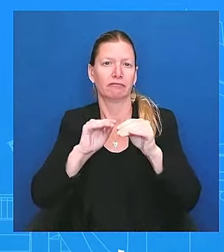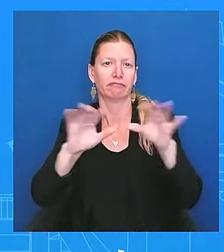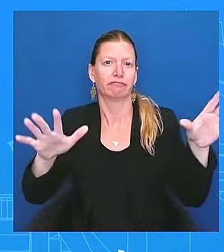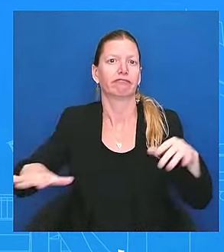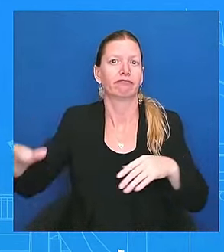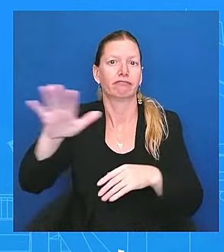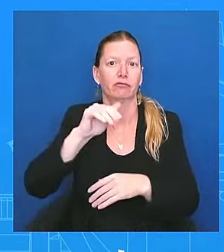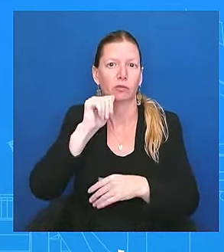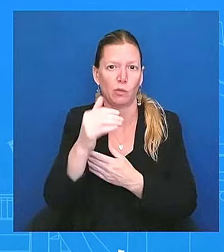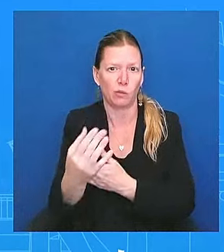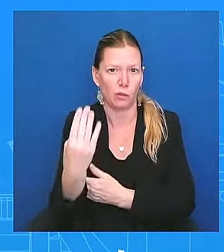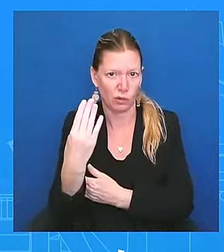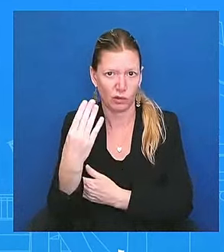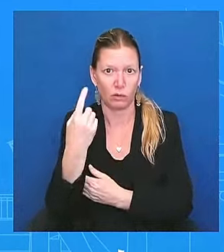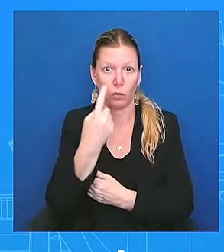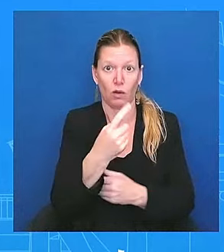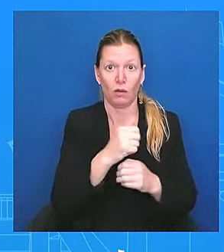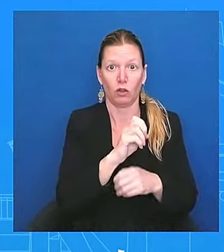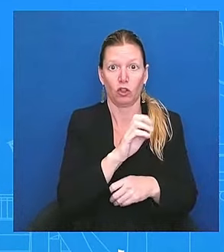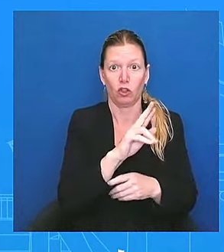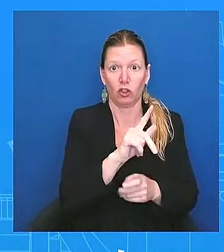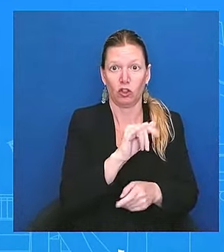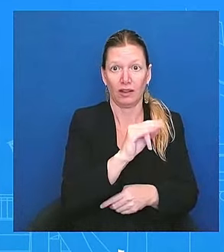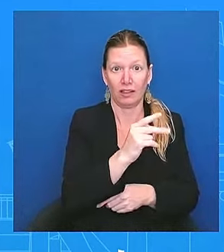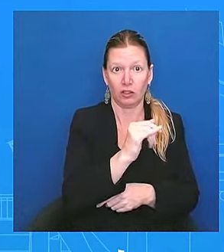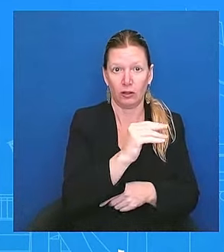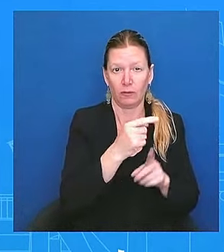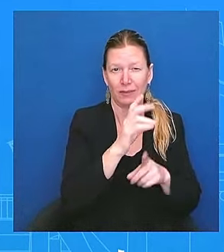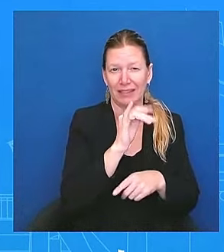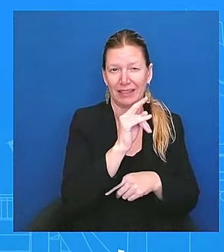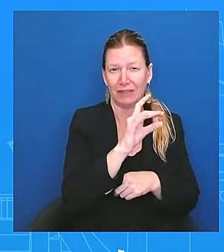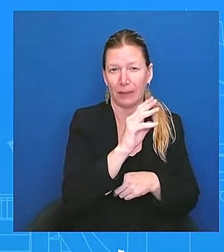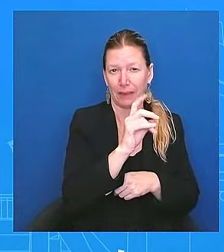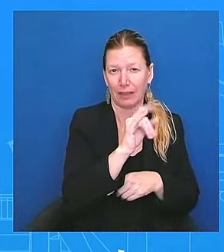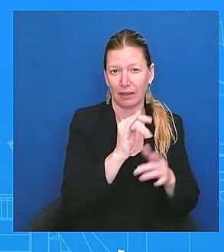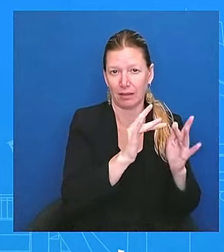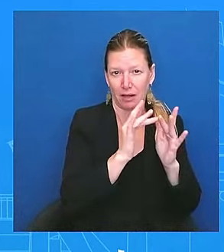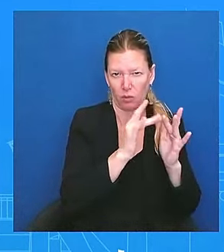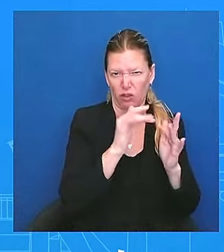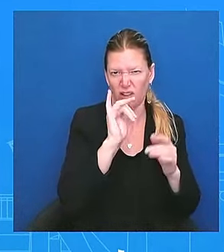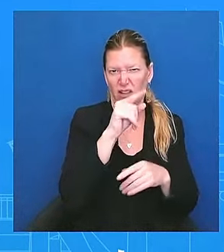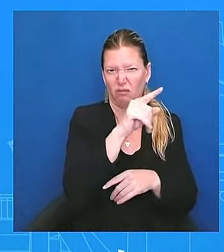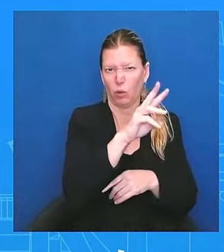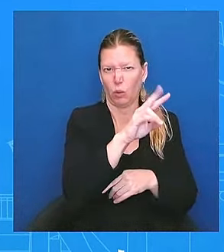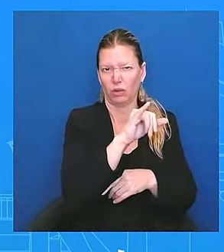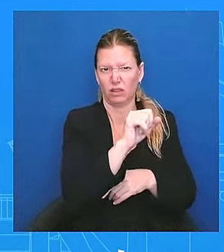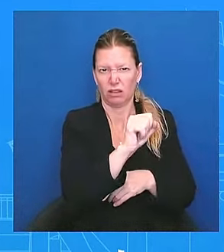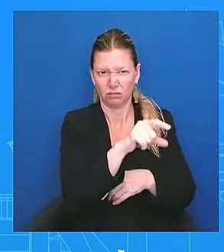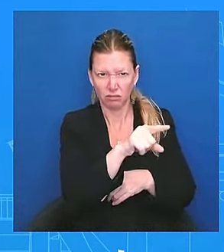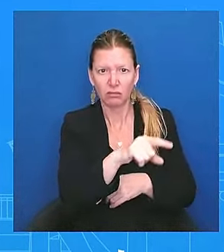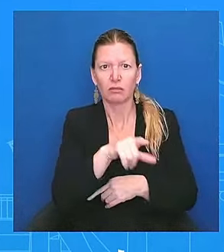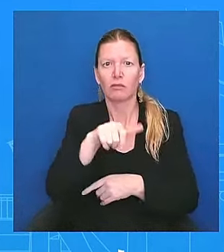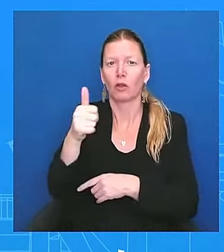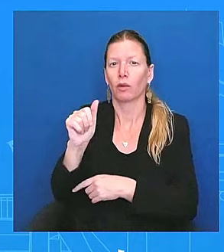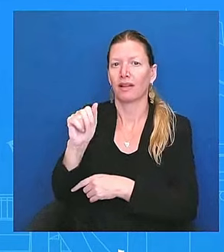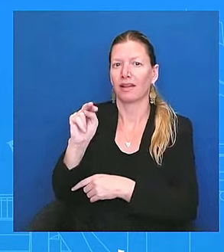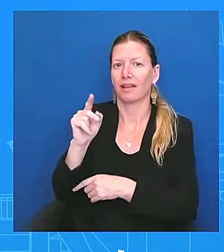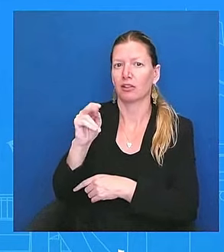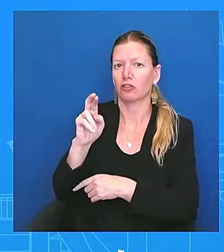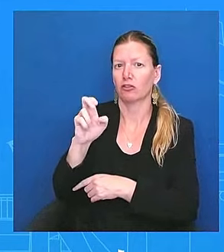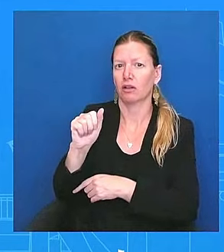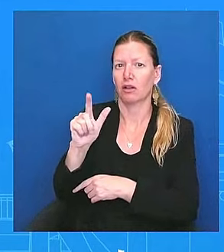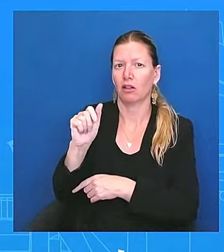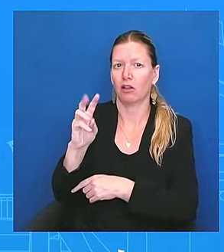Andrea Lawful Sanders on WURD's The Source in Philadelphia. And as Governor Walz of